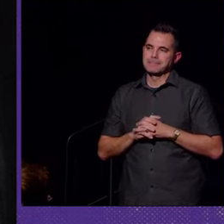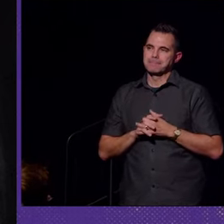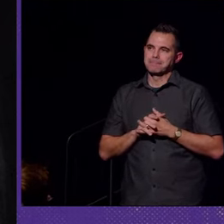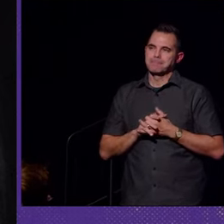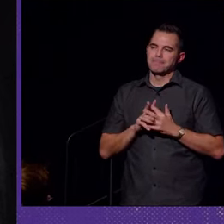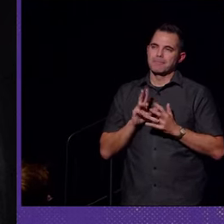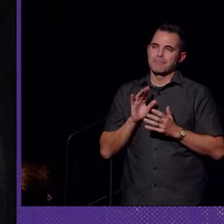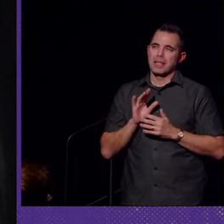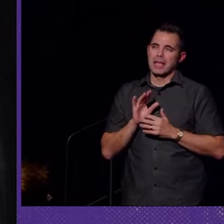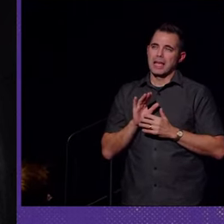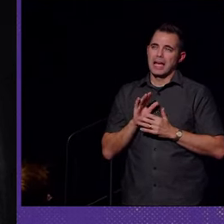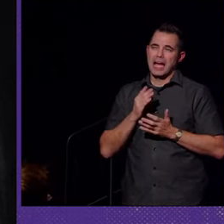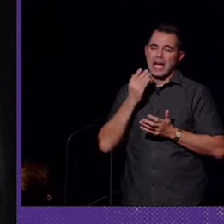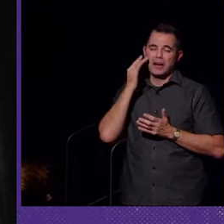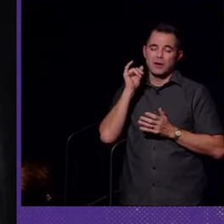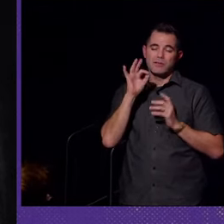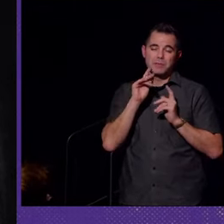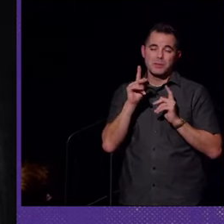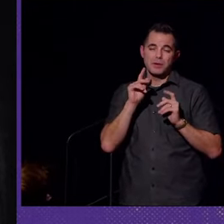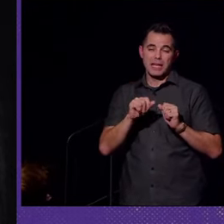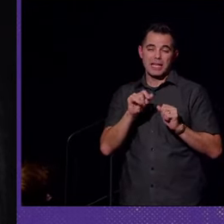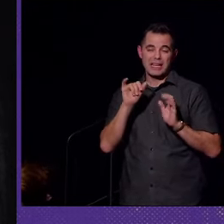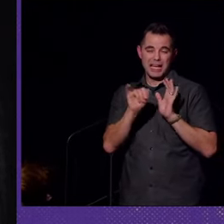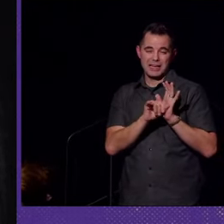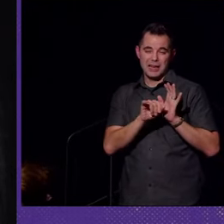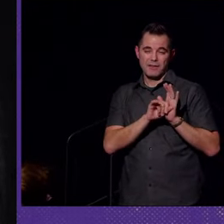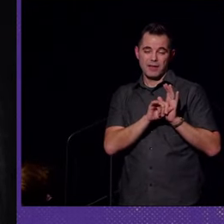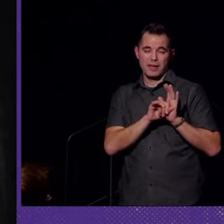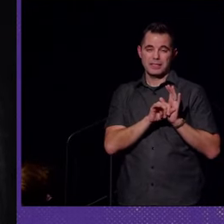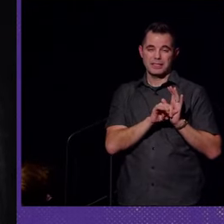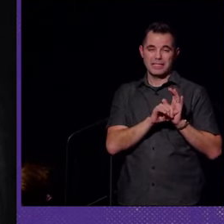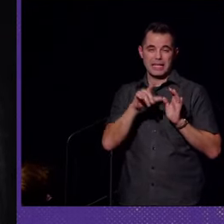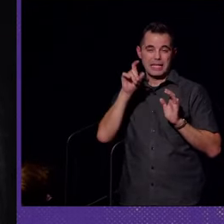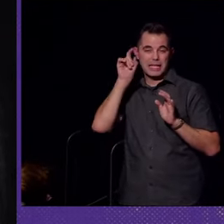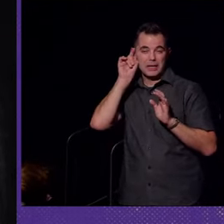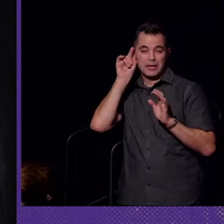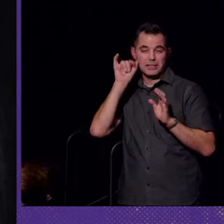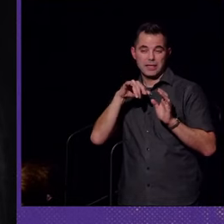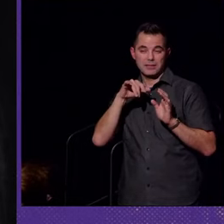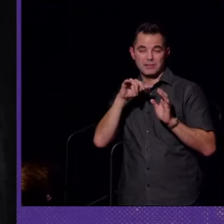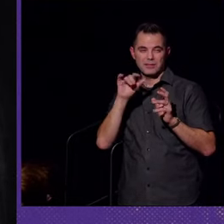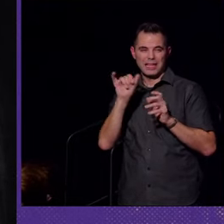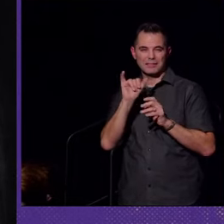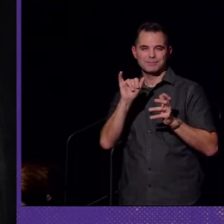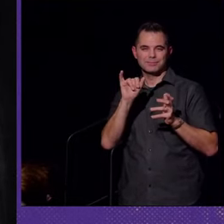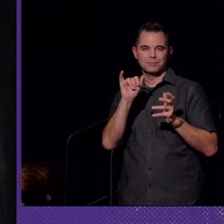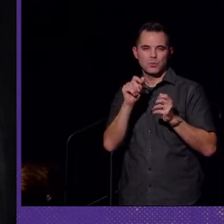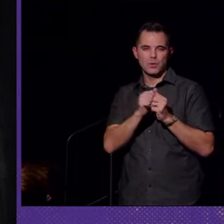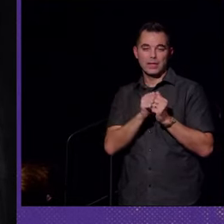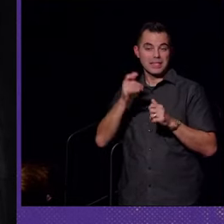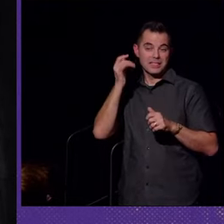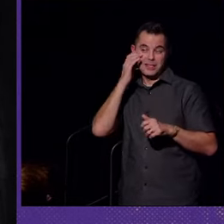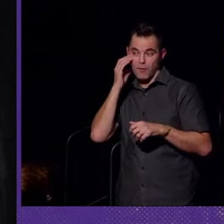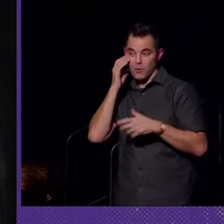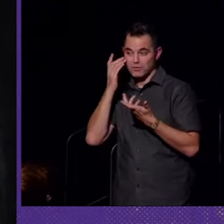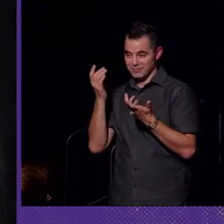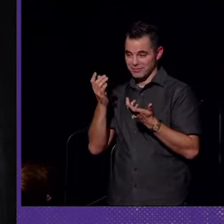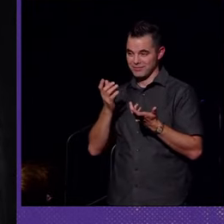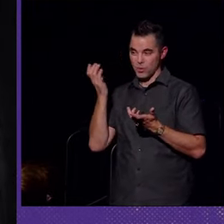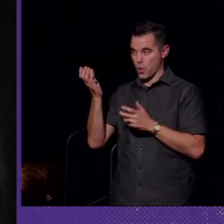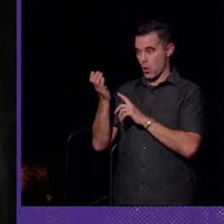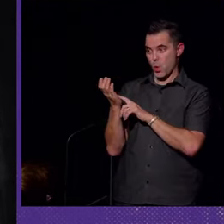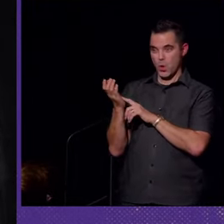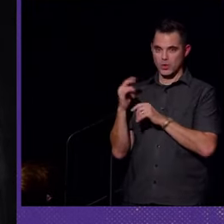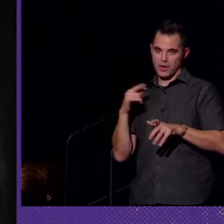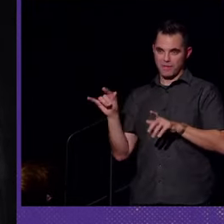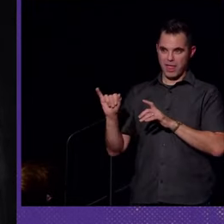I don't know if people can identify hearing aids the way we can, like, with cell phones. Like, ooh,